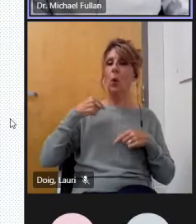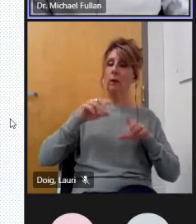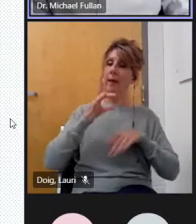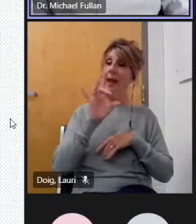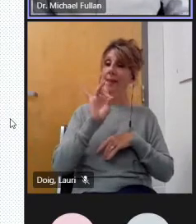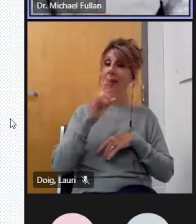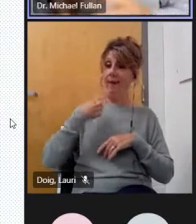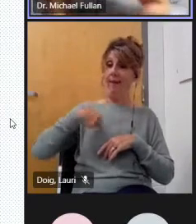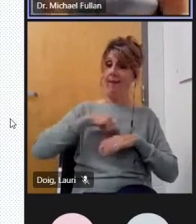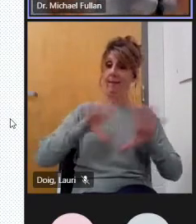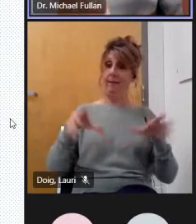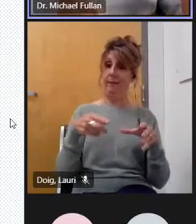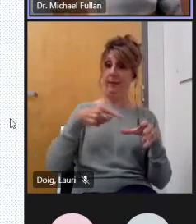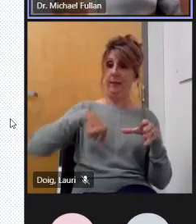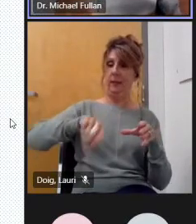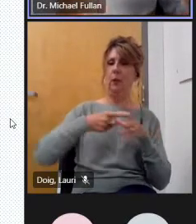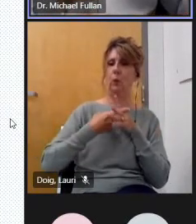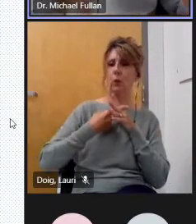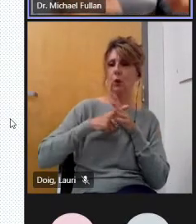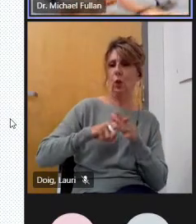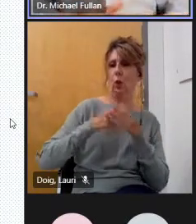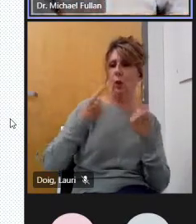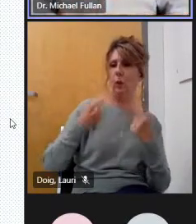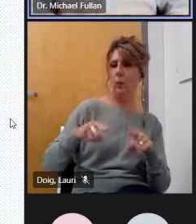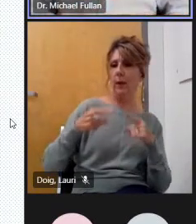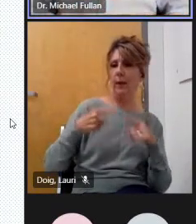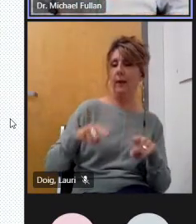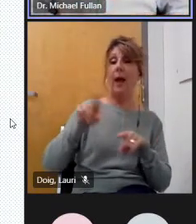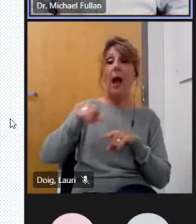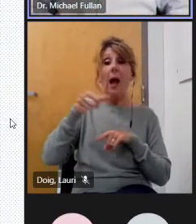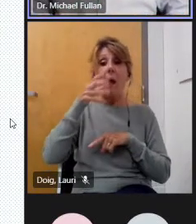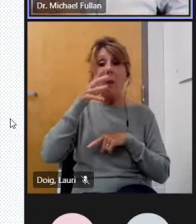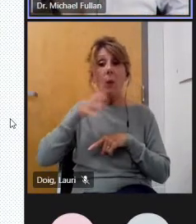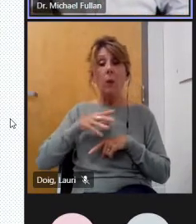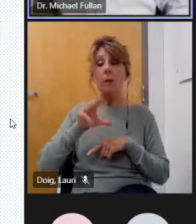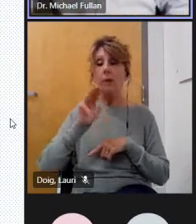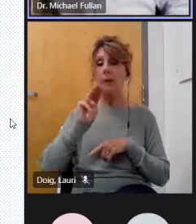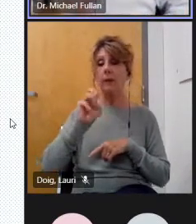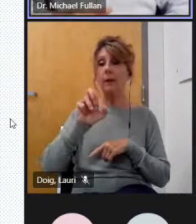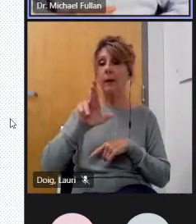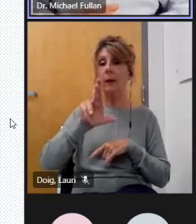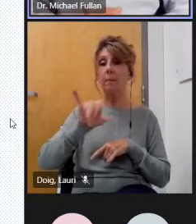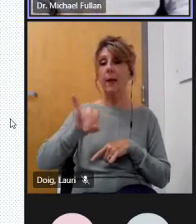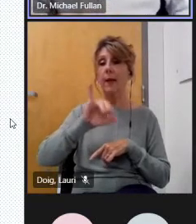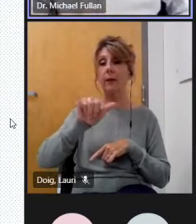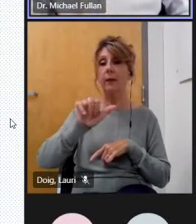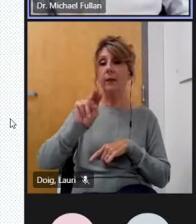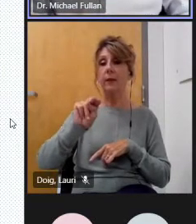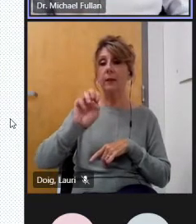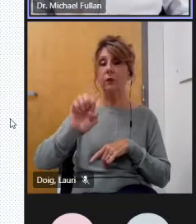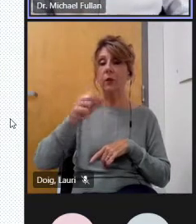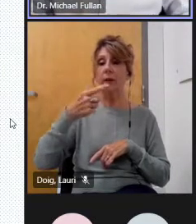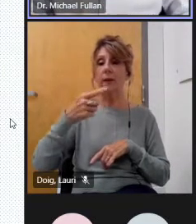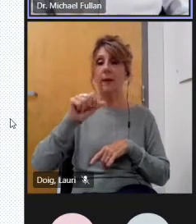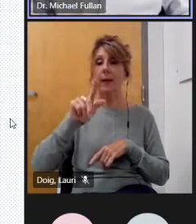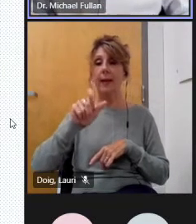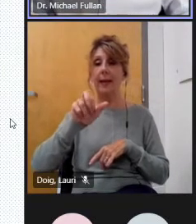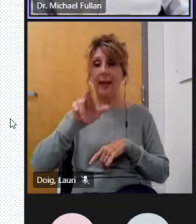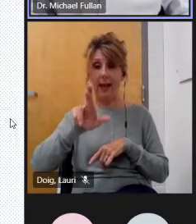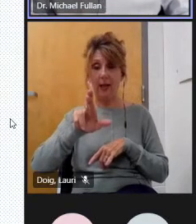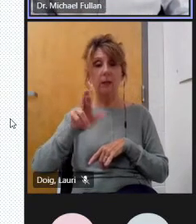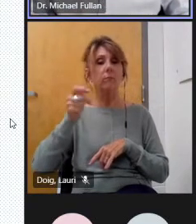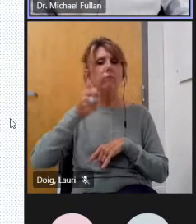uh and mary-jean gallagher who's another actually a wider connection for us used to be head of the literacy numeracy